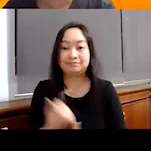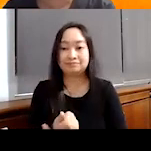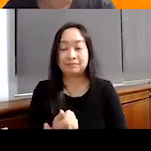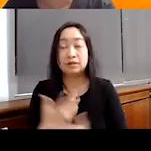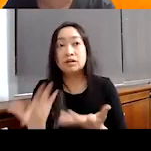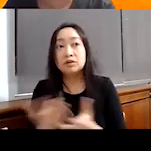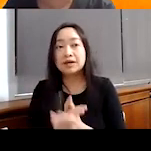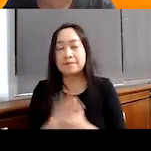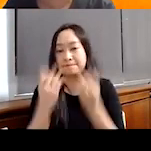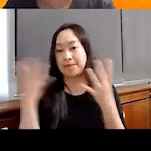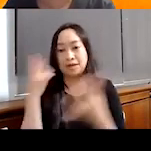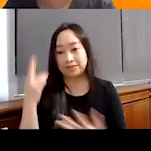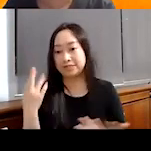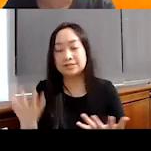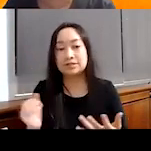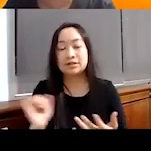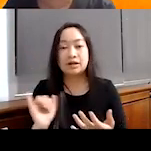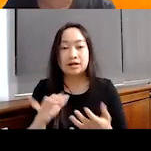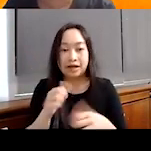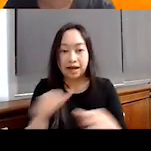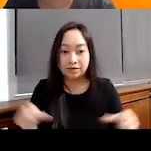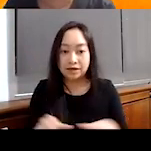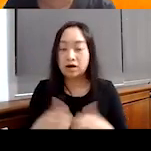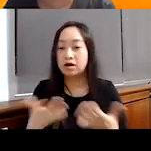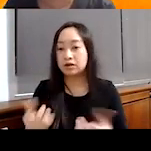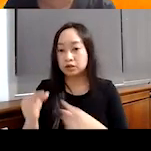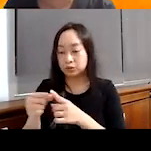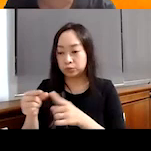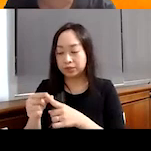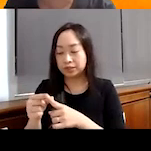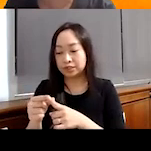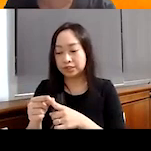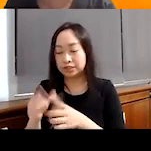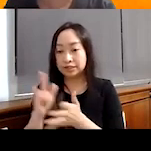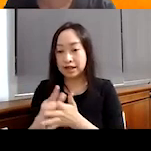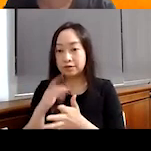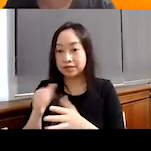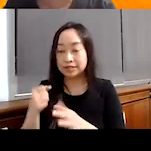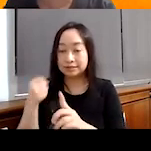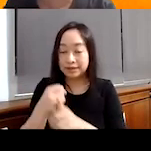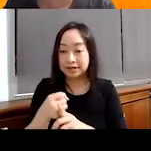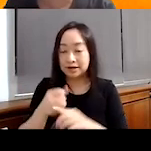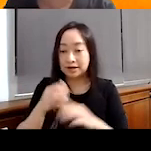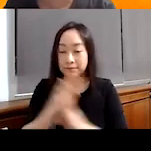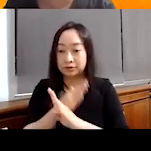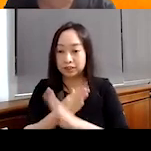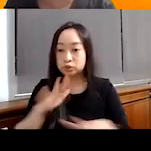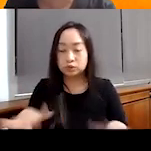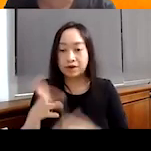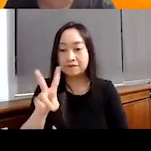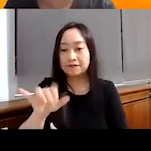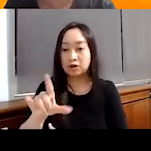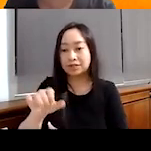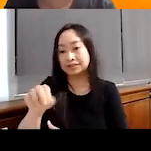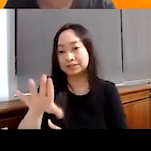it's, it's for many reasons. I mean, the, the area that the word that comes to mind, that really affects the protection of children is the violence and it's